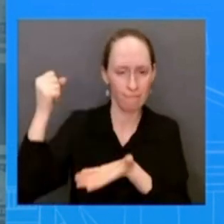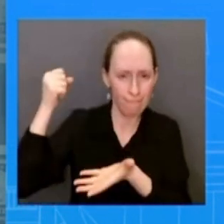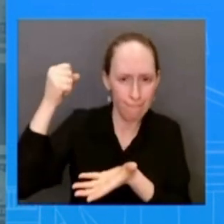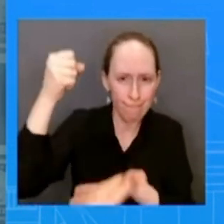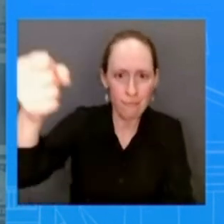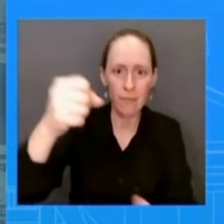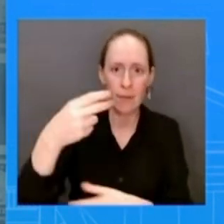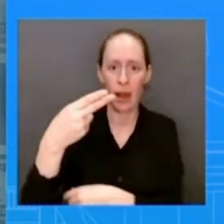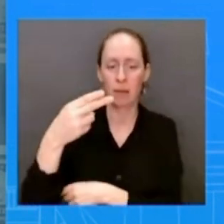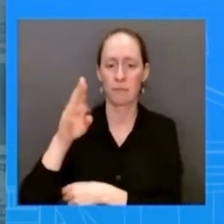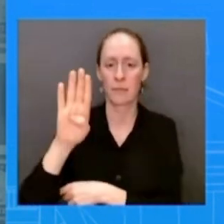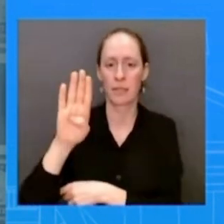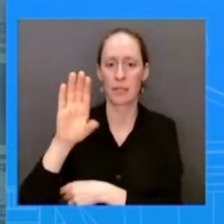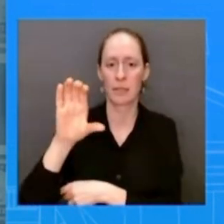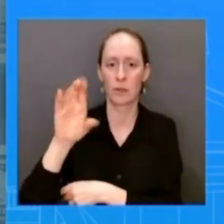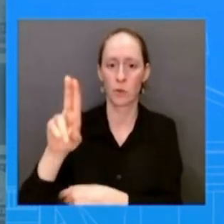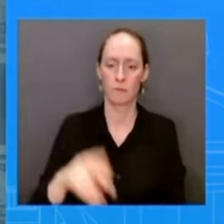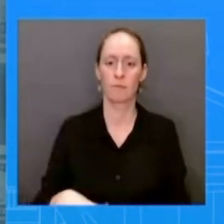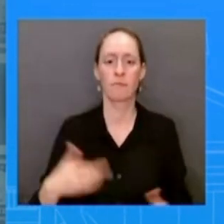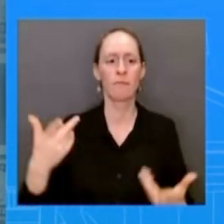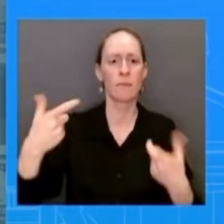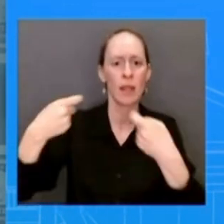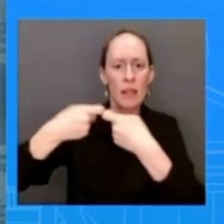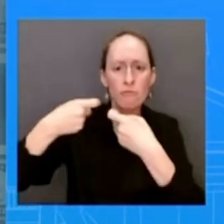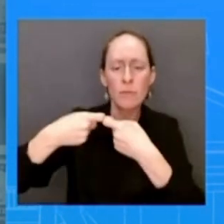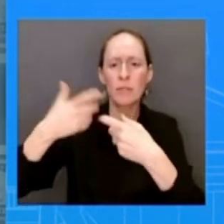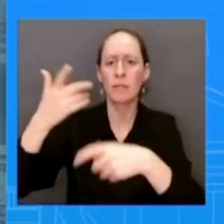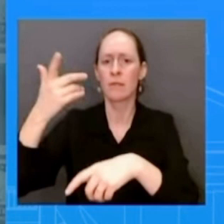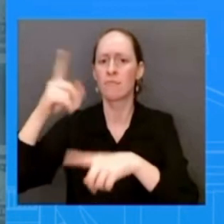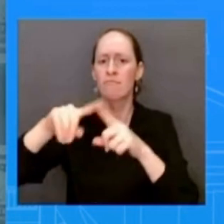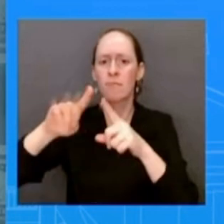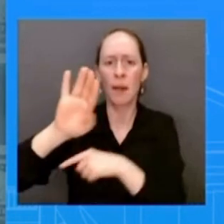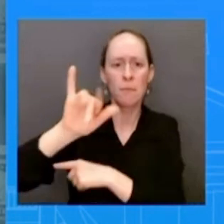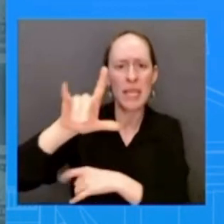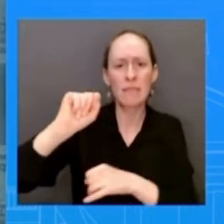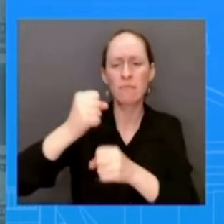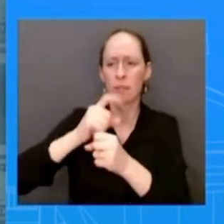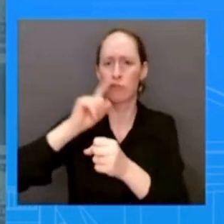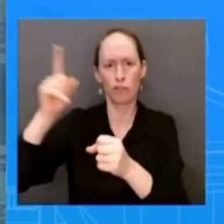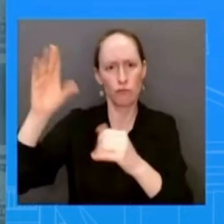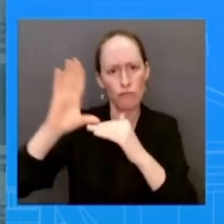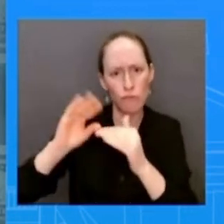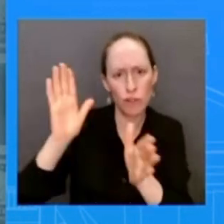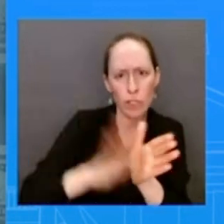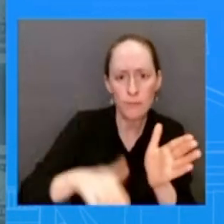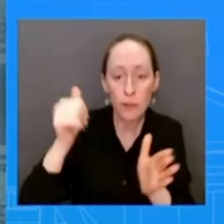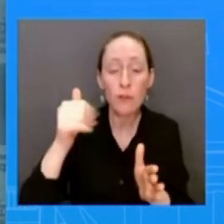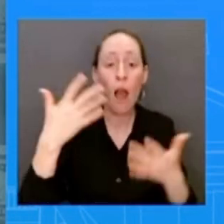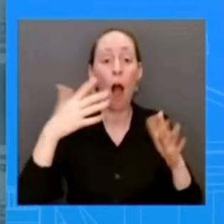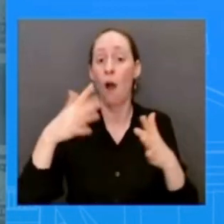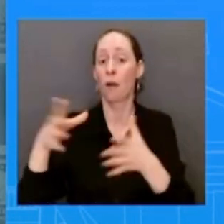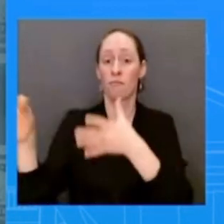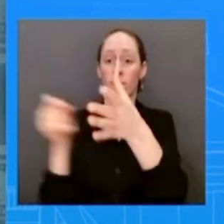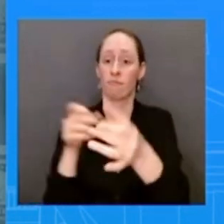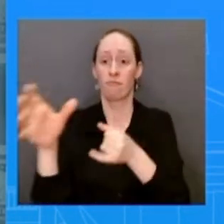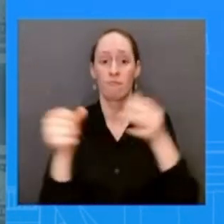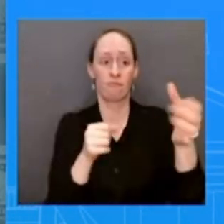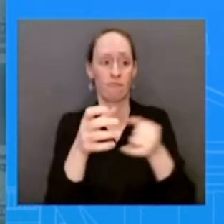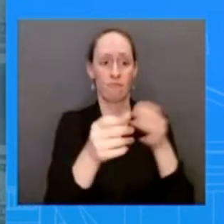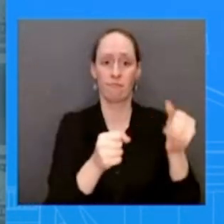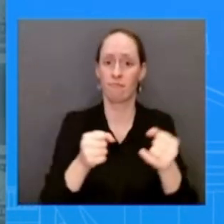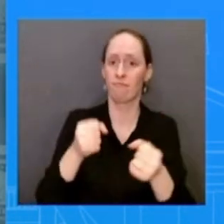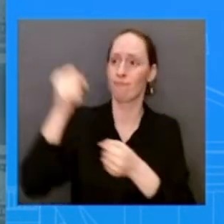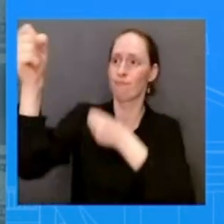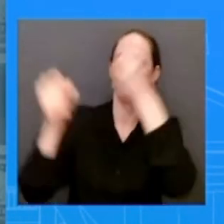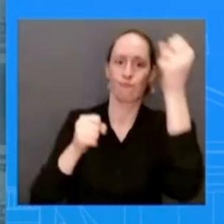black women to federal courts than any than any president before him cut black child poverty in